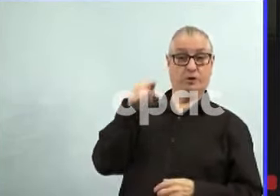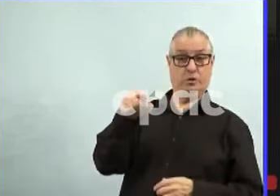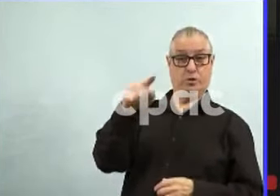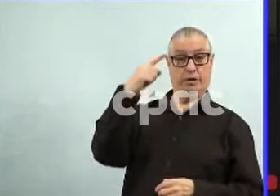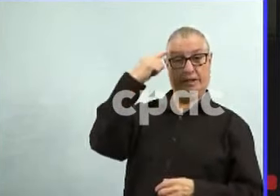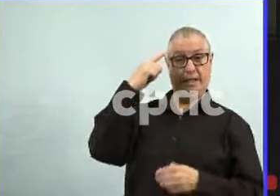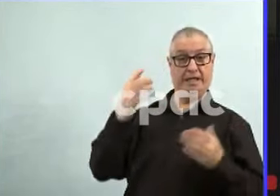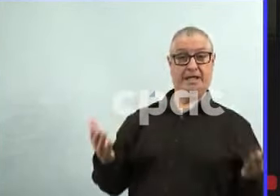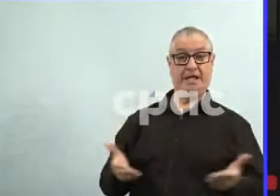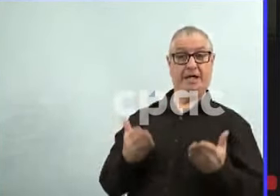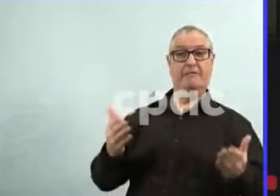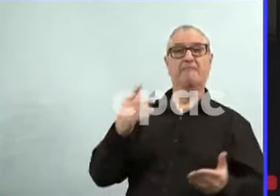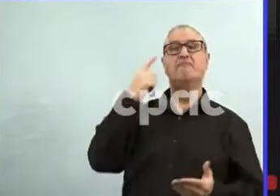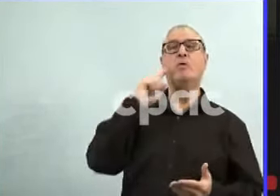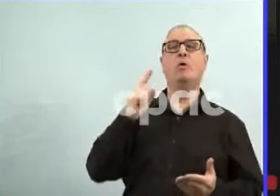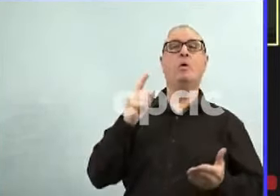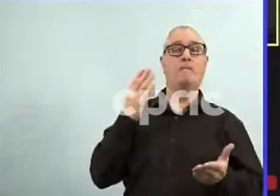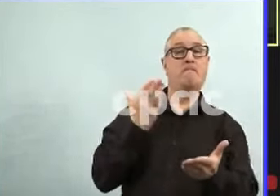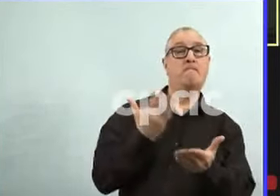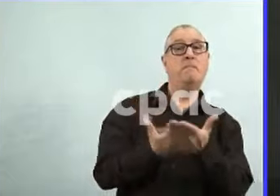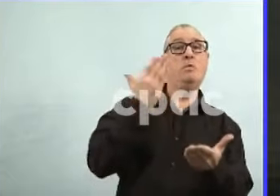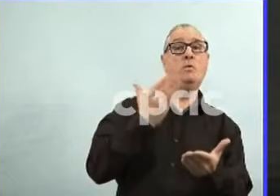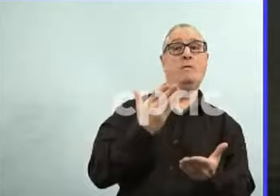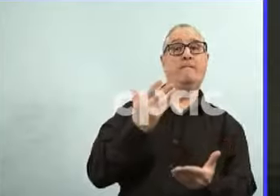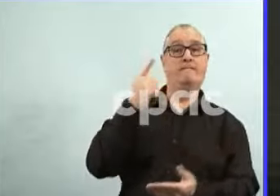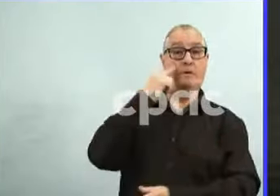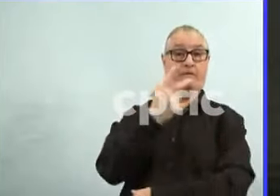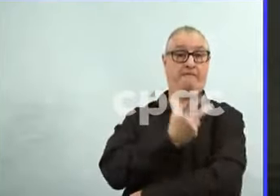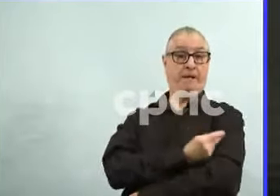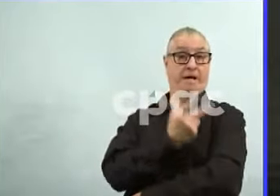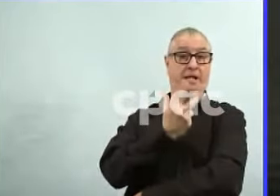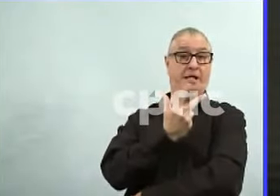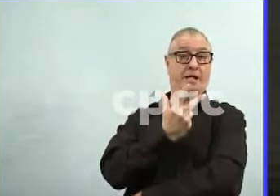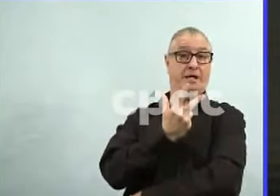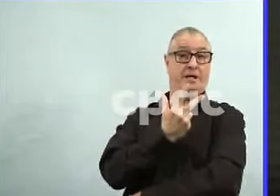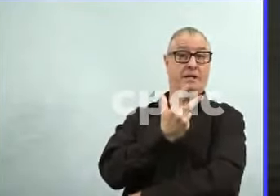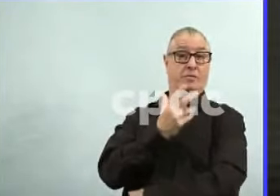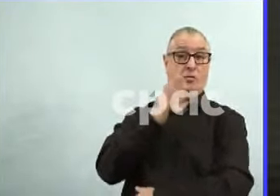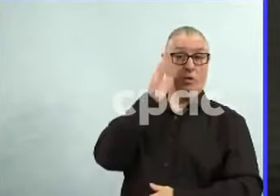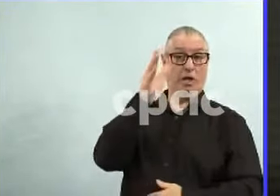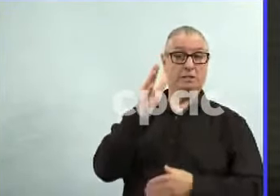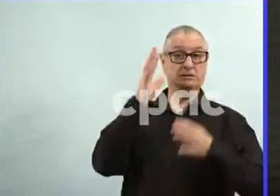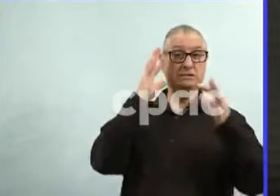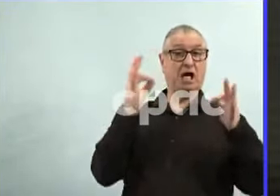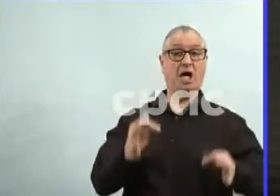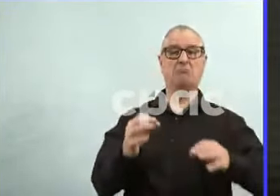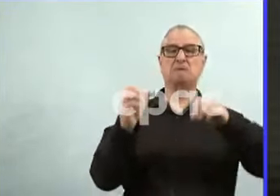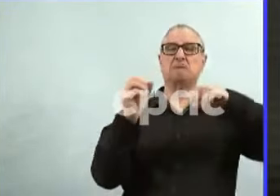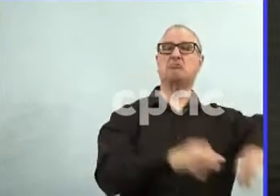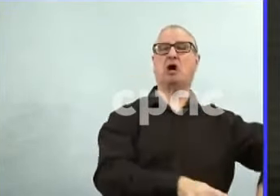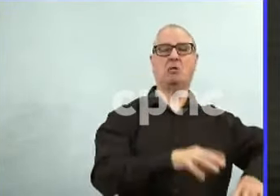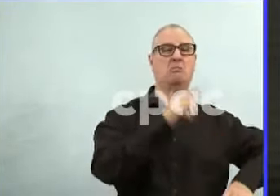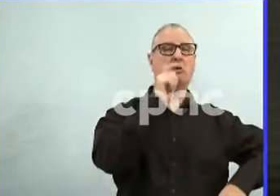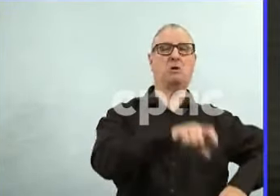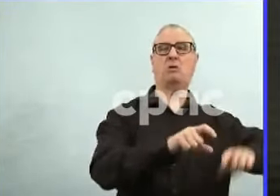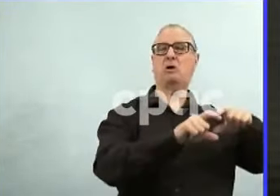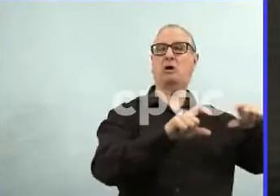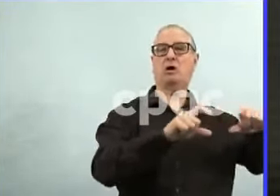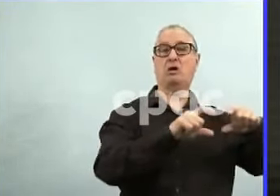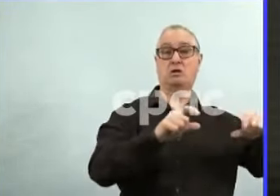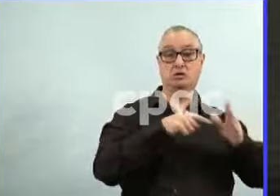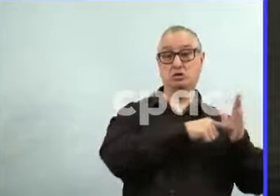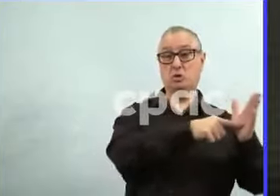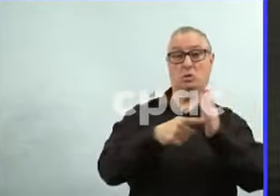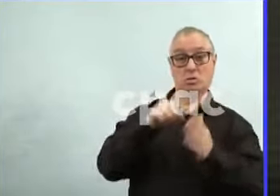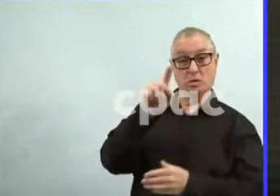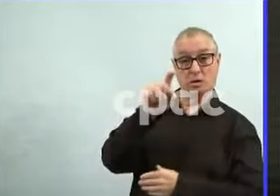a prudent move? Again, we're going to look at the situation. We're going to look at our data. You know, we're not speculating on the orders today.